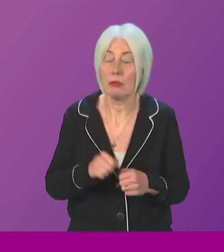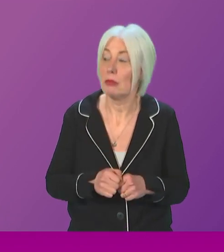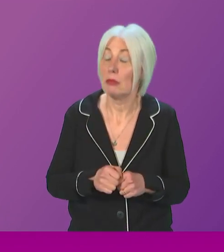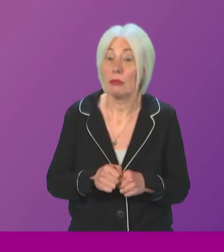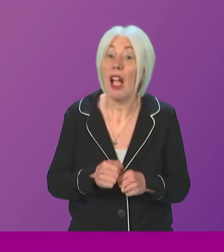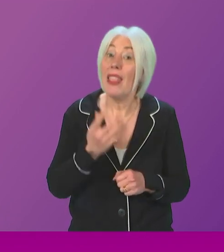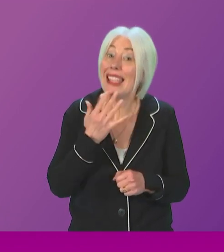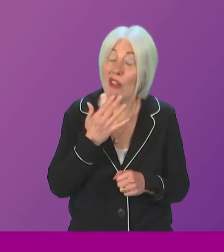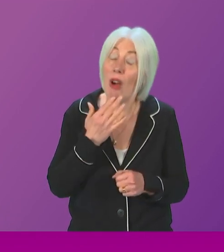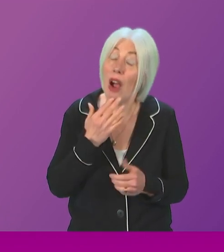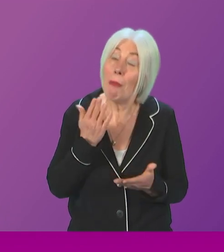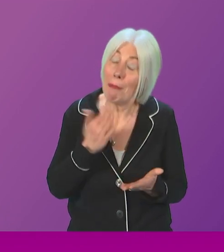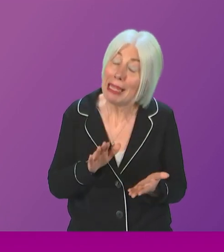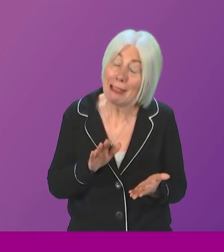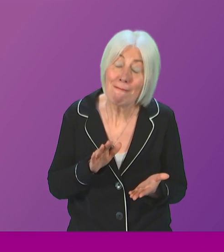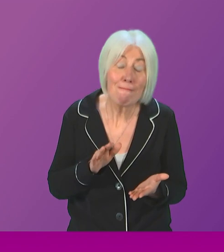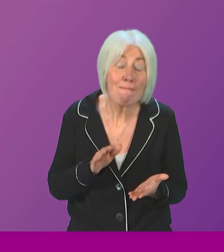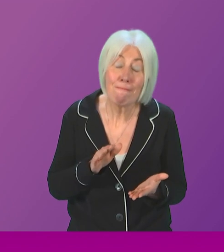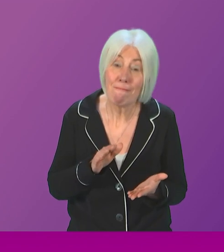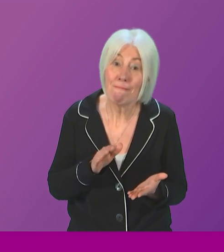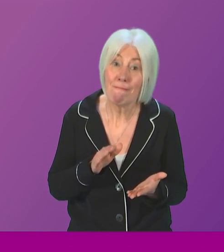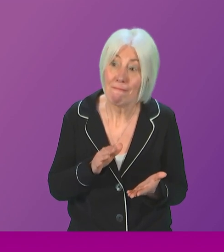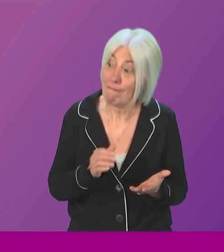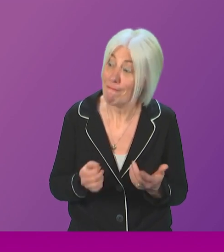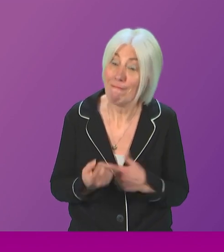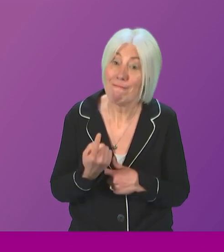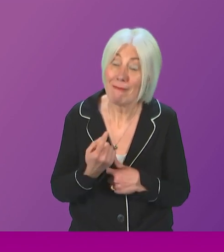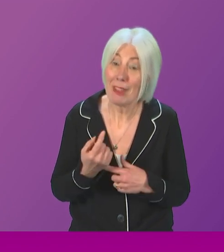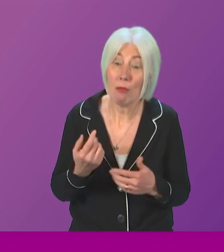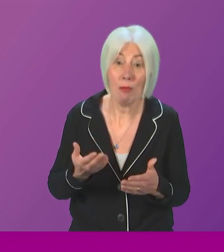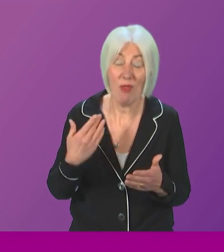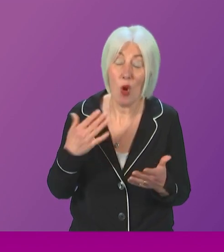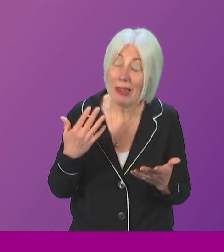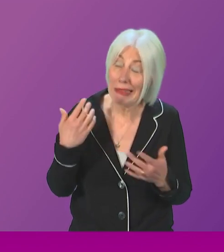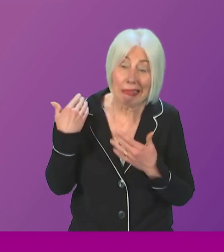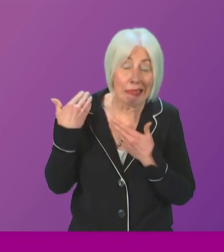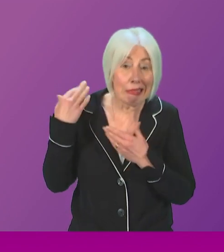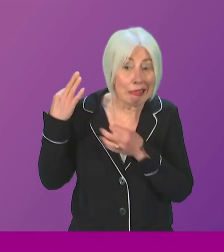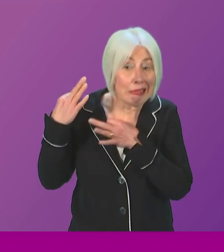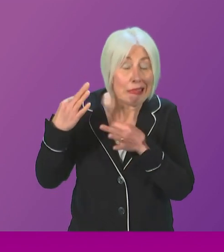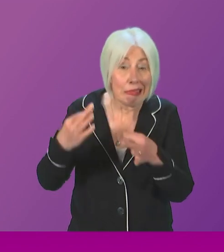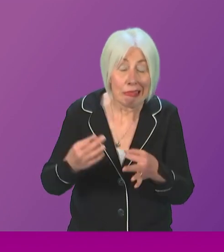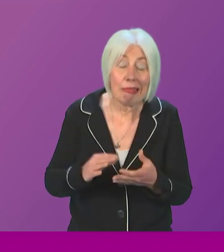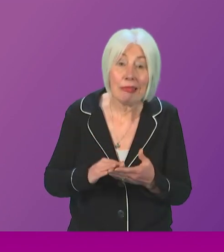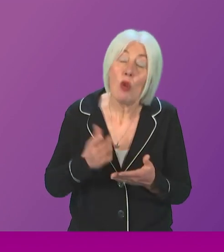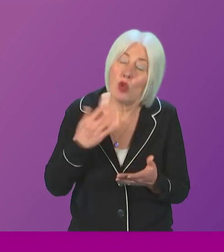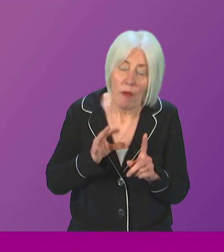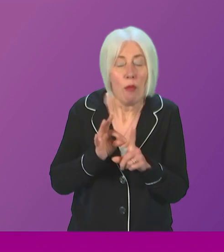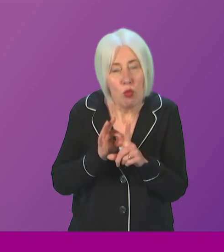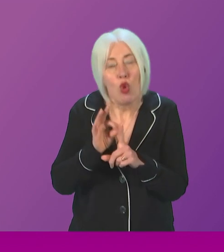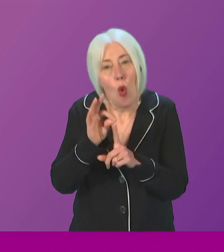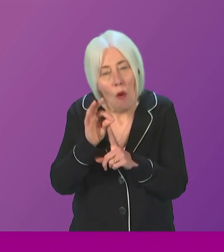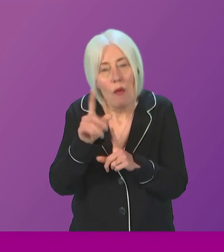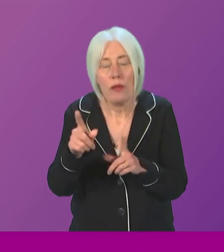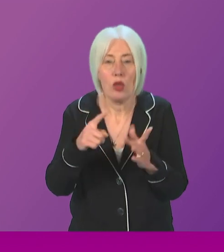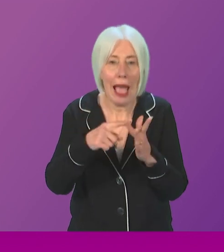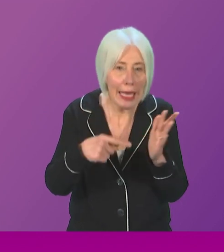occurred, I am afraid, we know in the system for many, many years. So we have made improvements to the